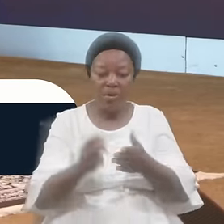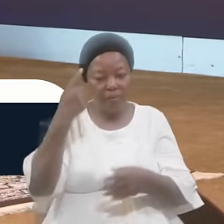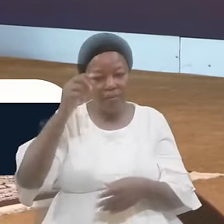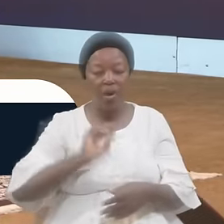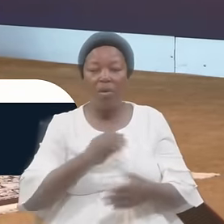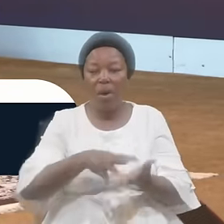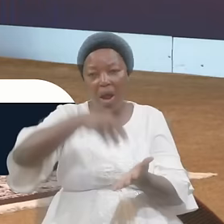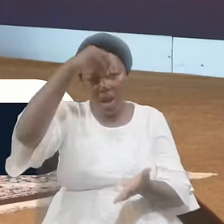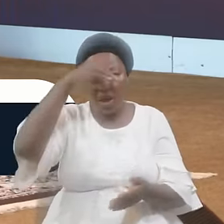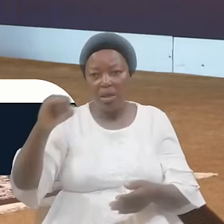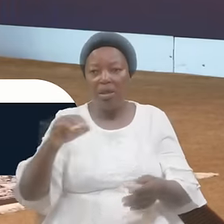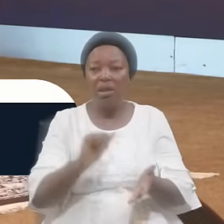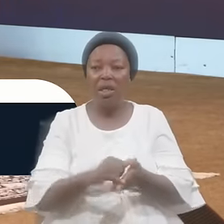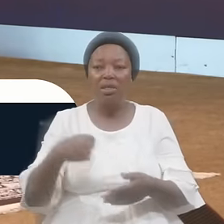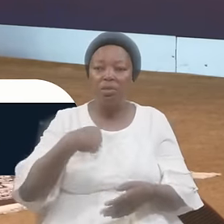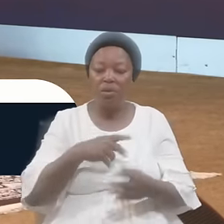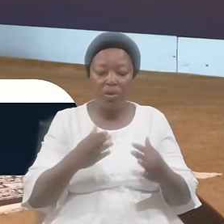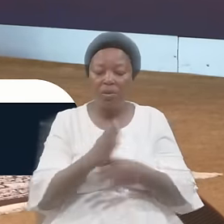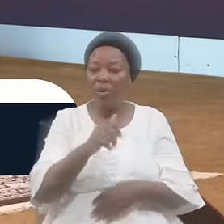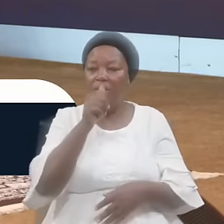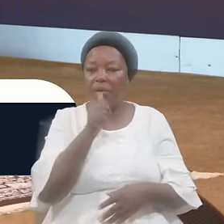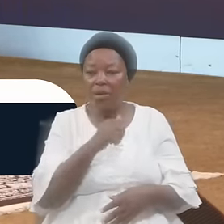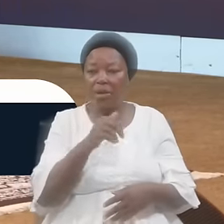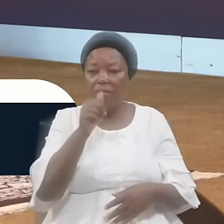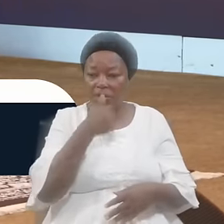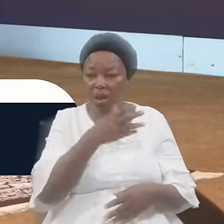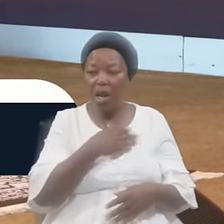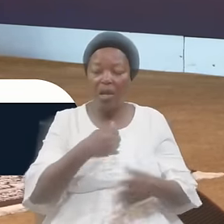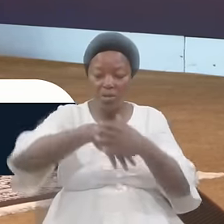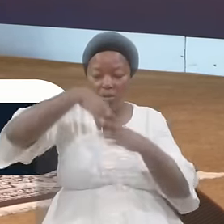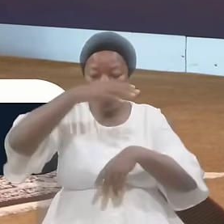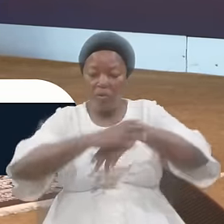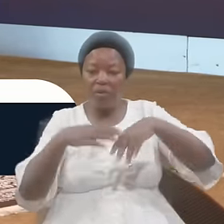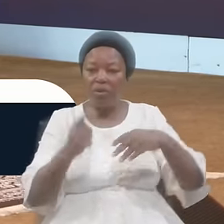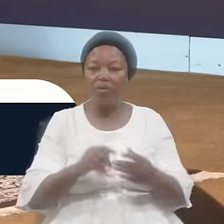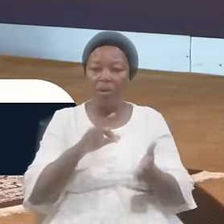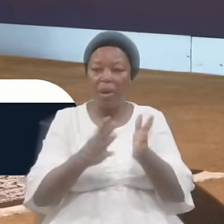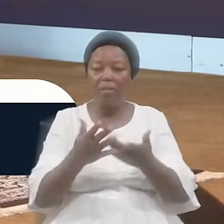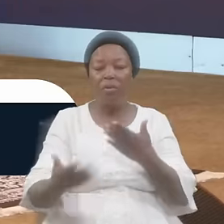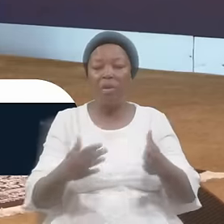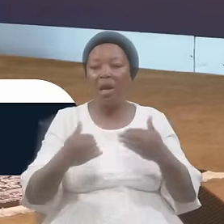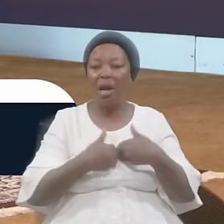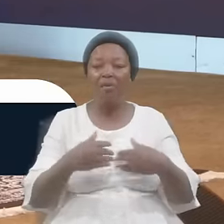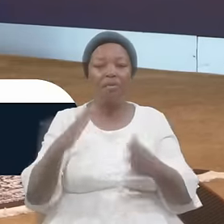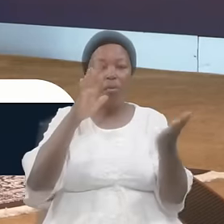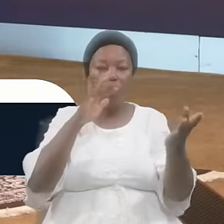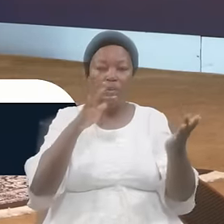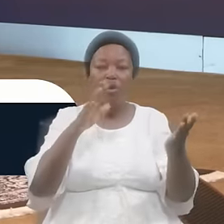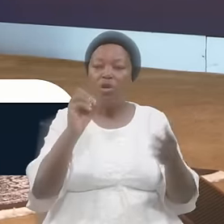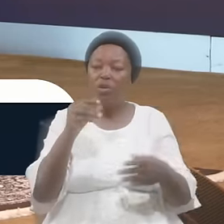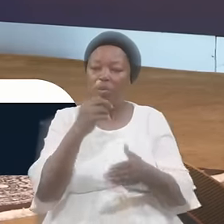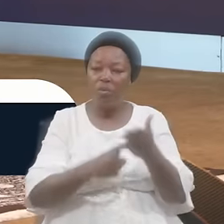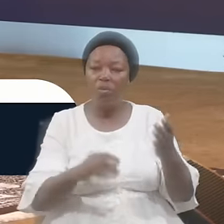That we through The patience And comfort Of scriptures Might have hope So what is reading here